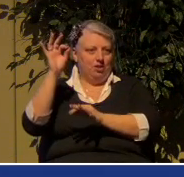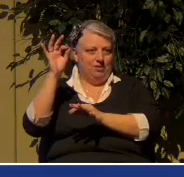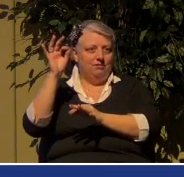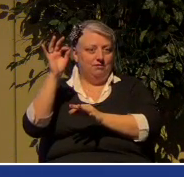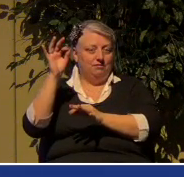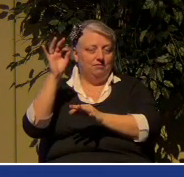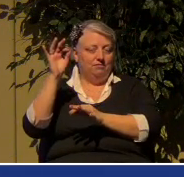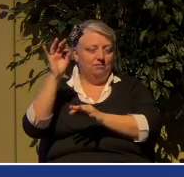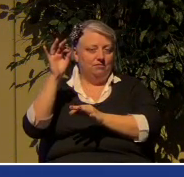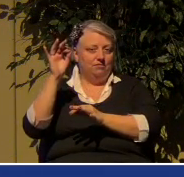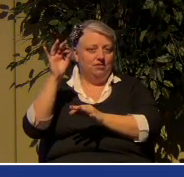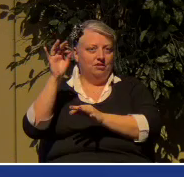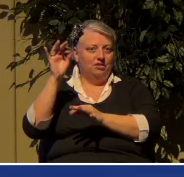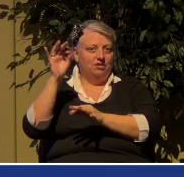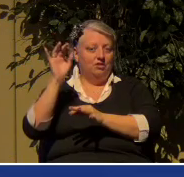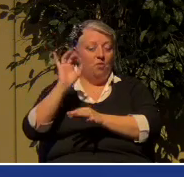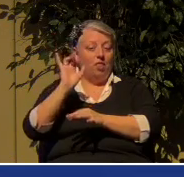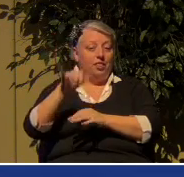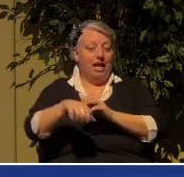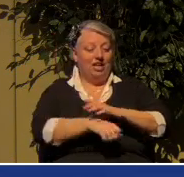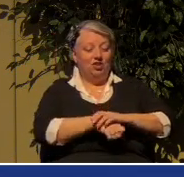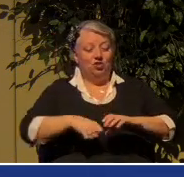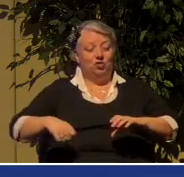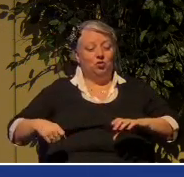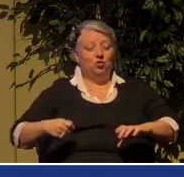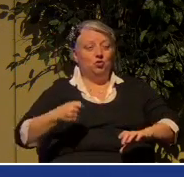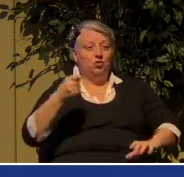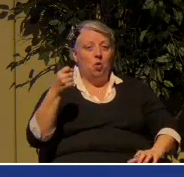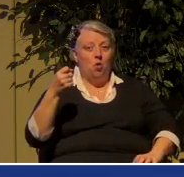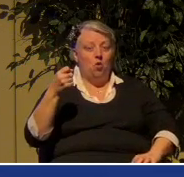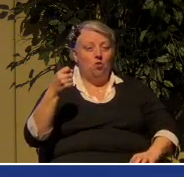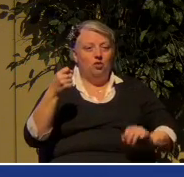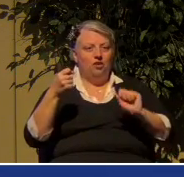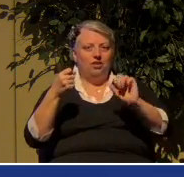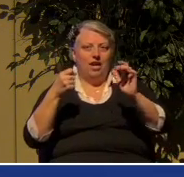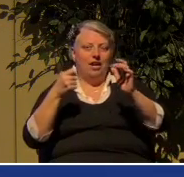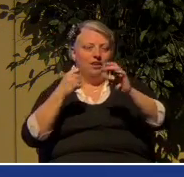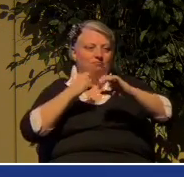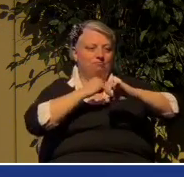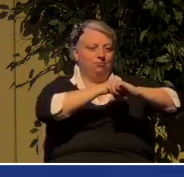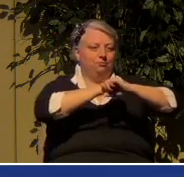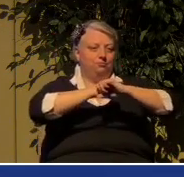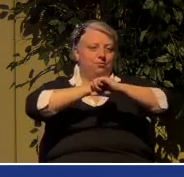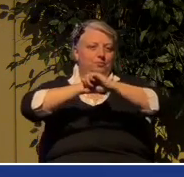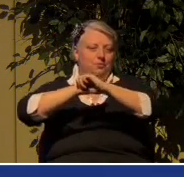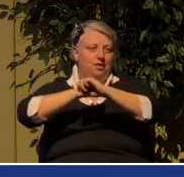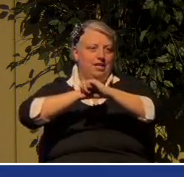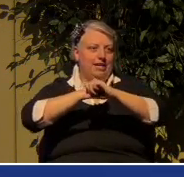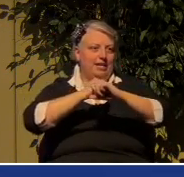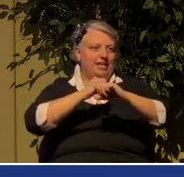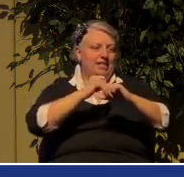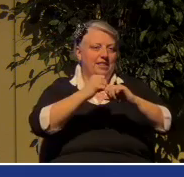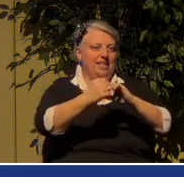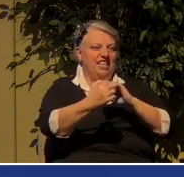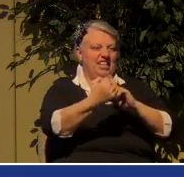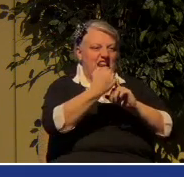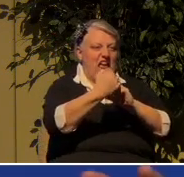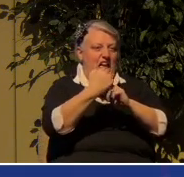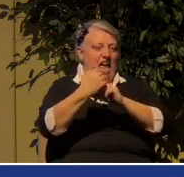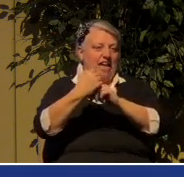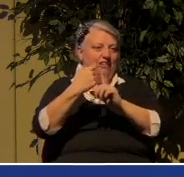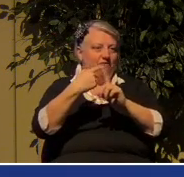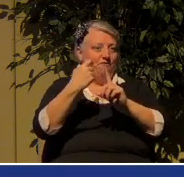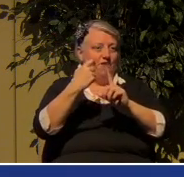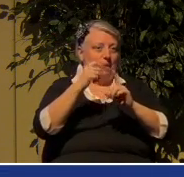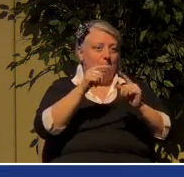with that sword, you can not only resist the attacks of the enemy coming at you, even if it takes two or three